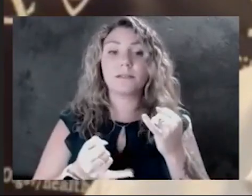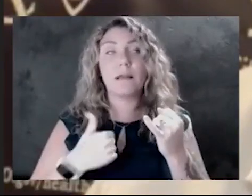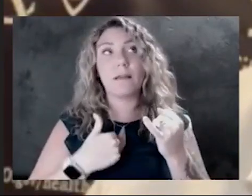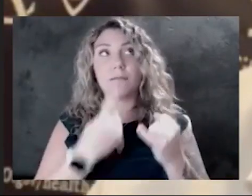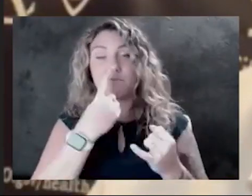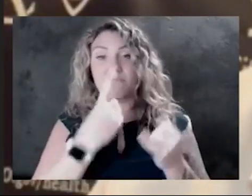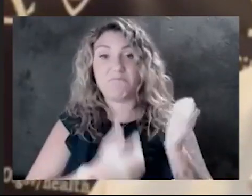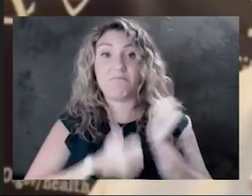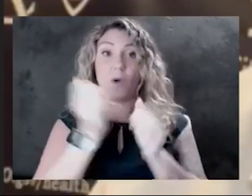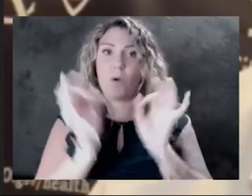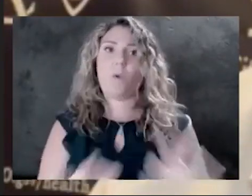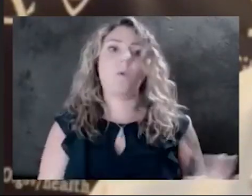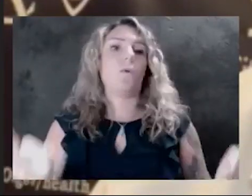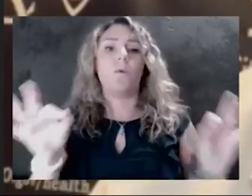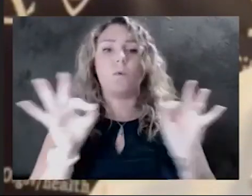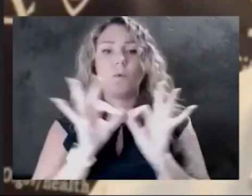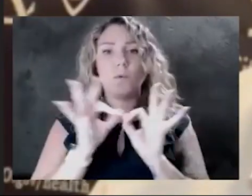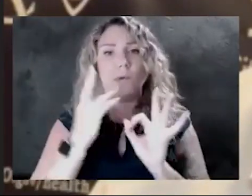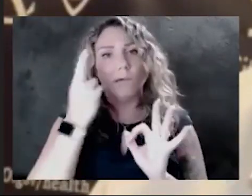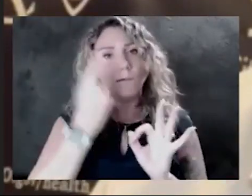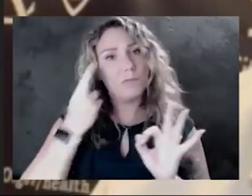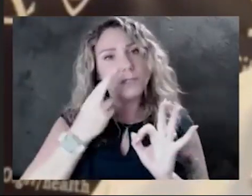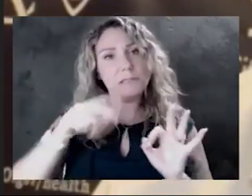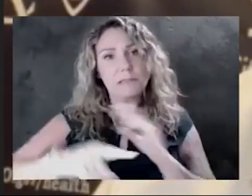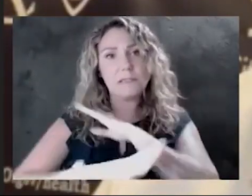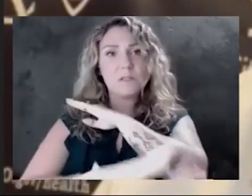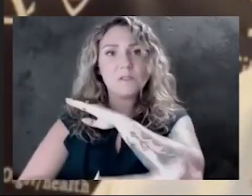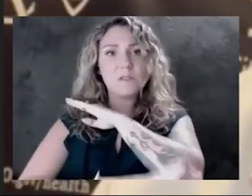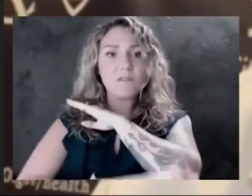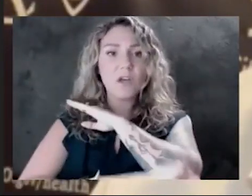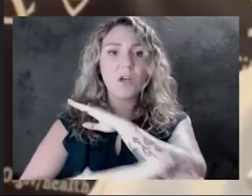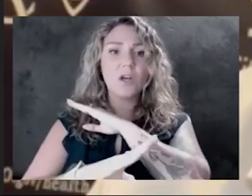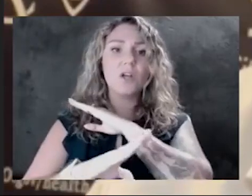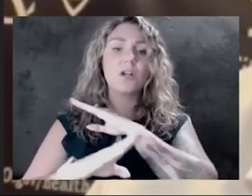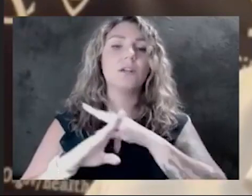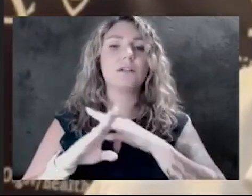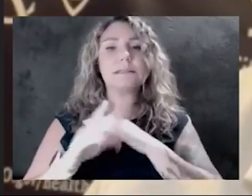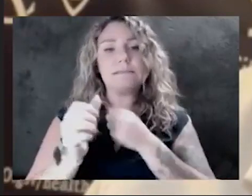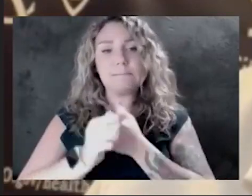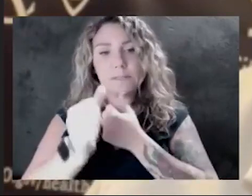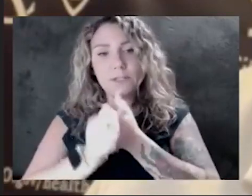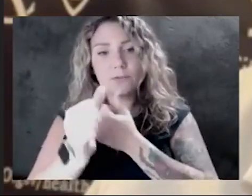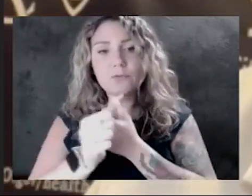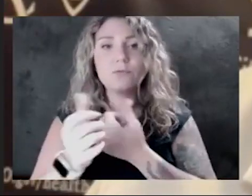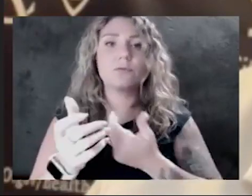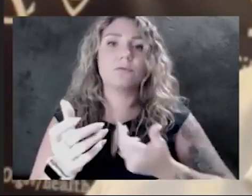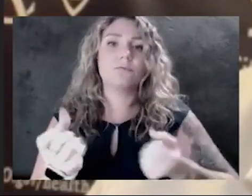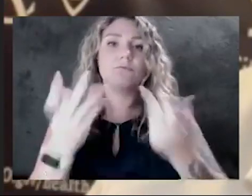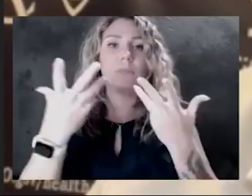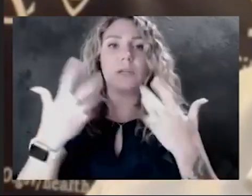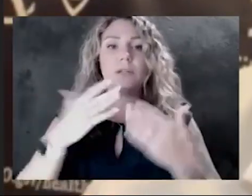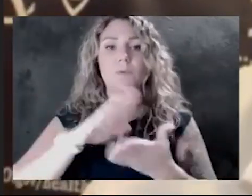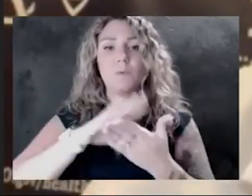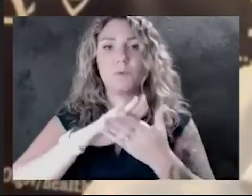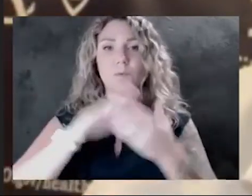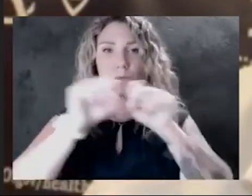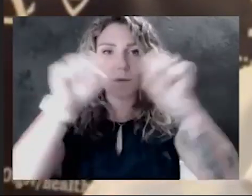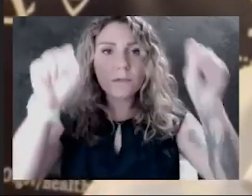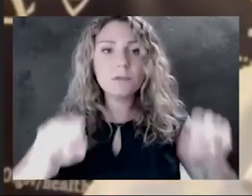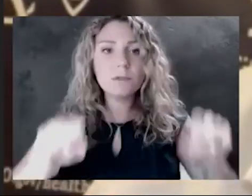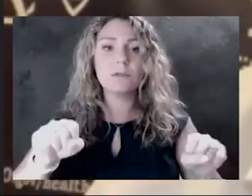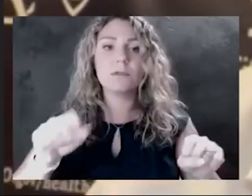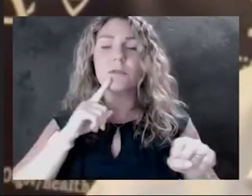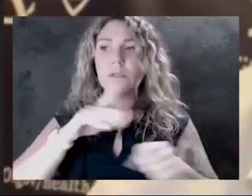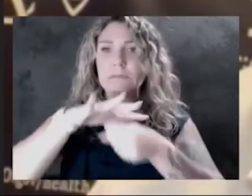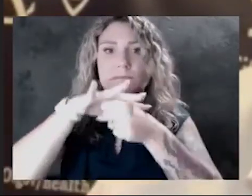most critical reasons why I think this fall is dangerous is that many of the school systems were being pressured